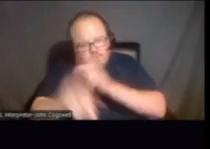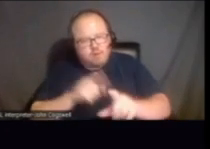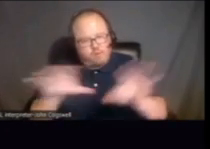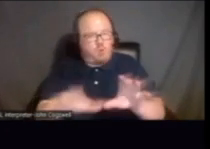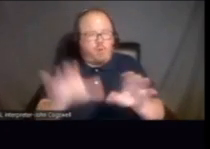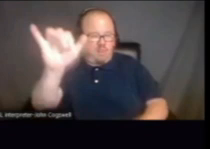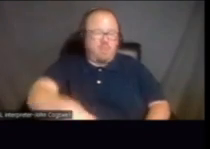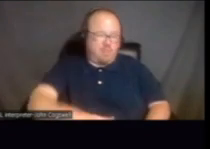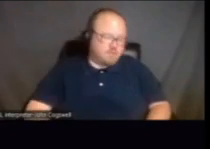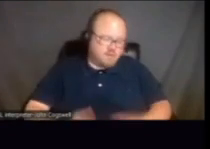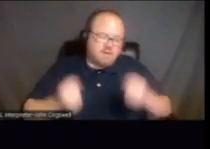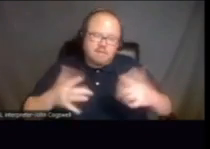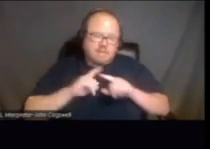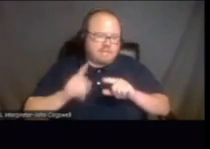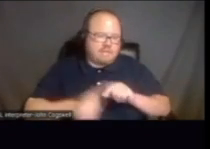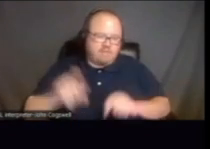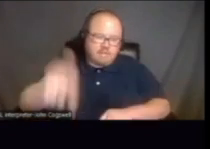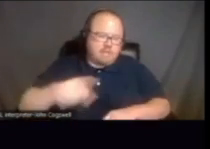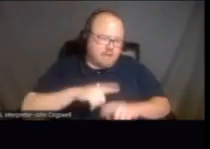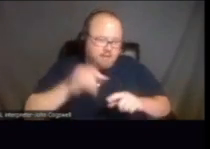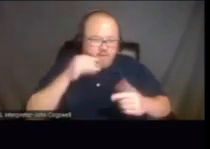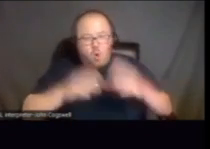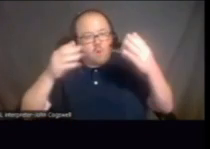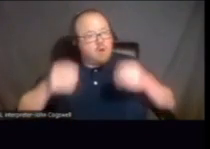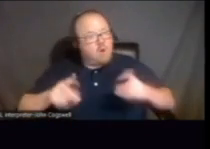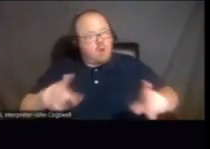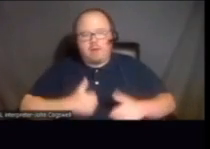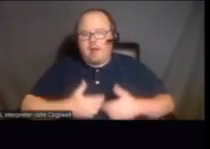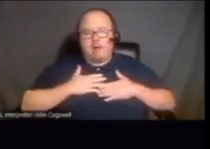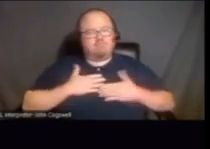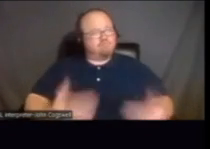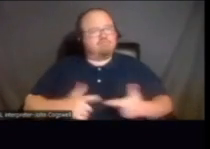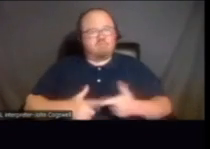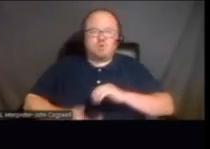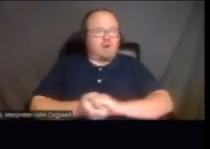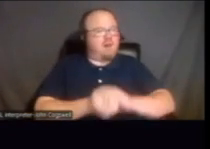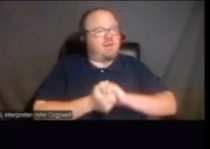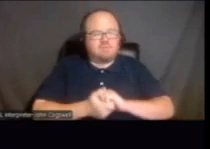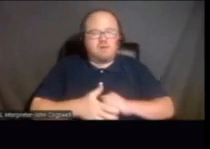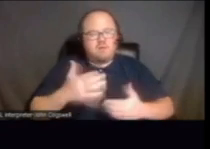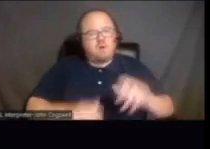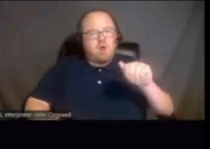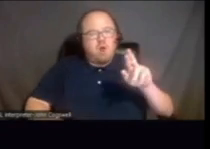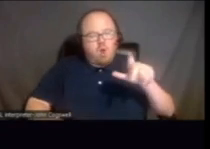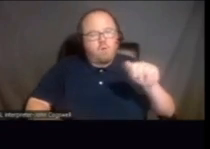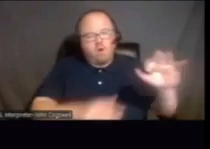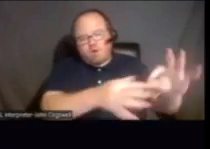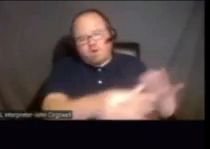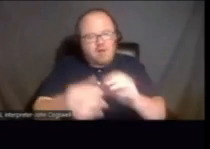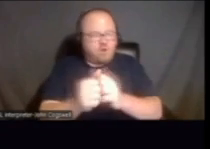So there's so many needs, but if they open an opportunity, I'll be happy to collaborate, Tanya. So maybe you can connect Aurelia with them.